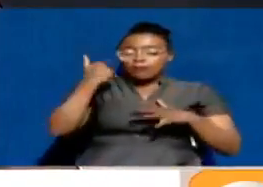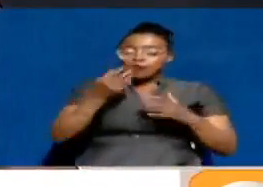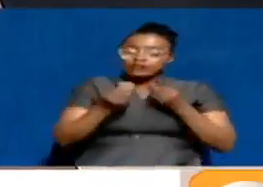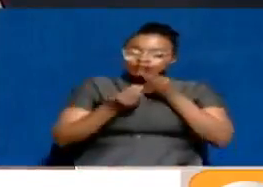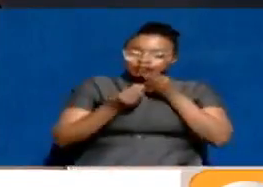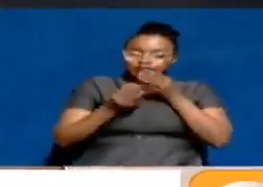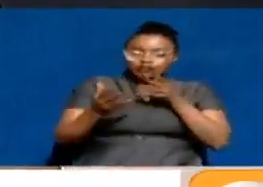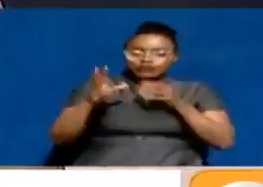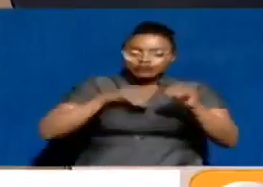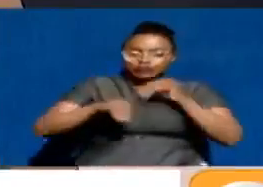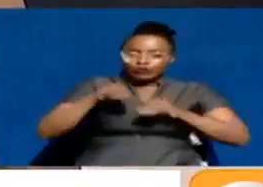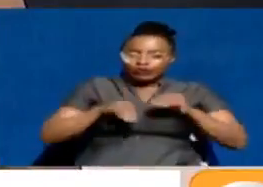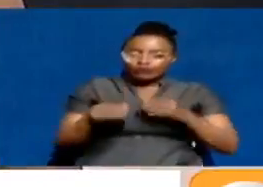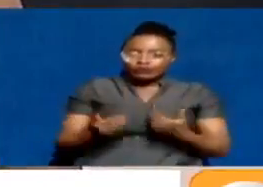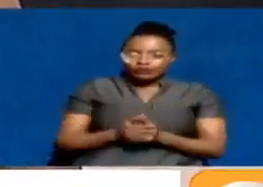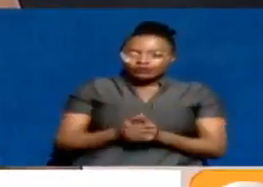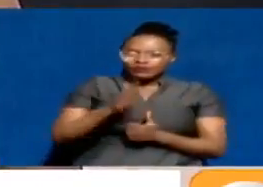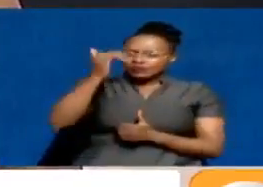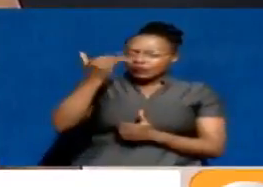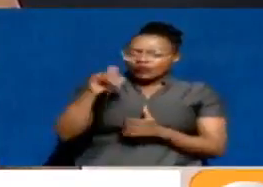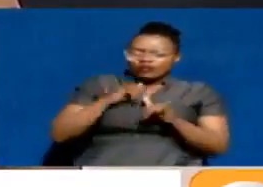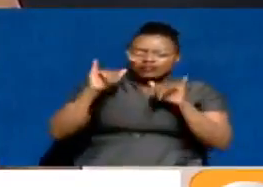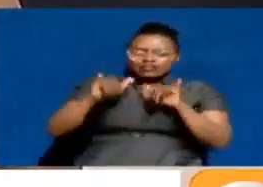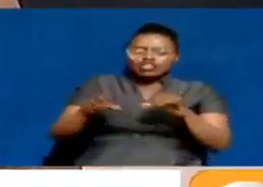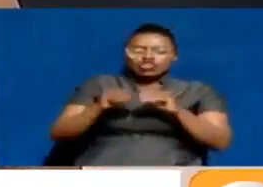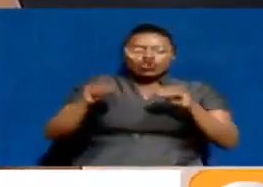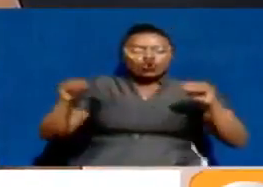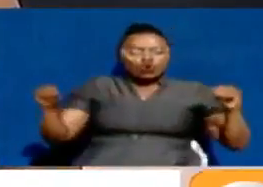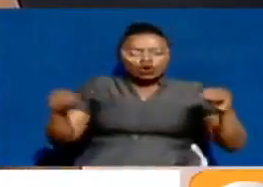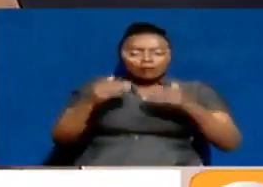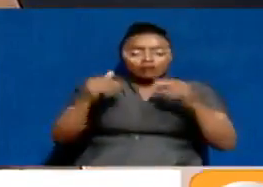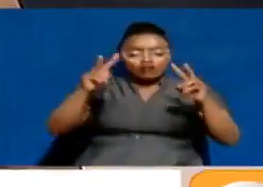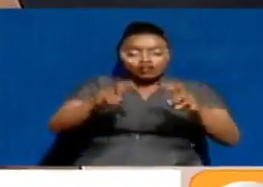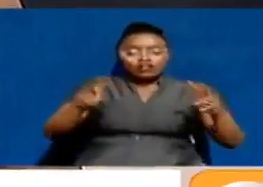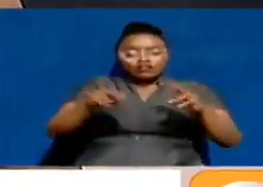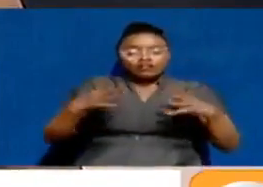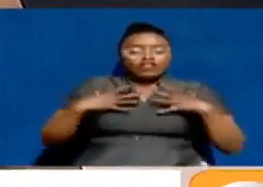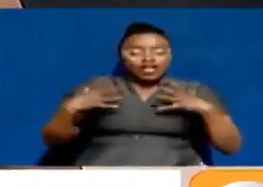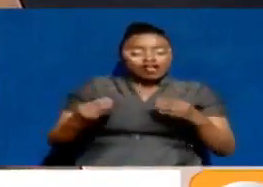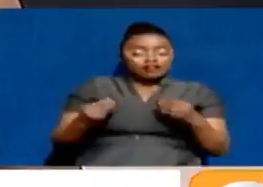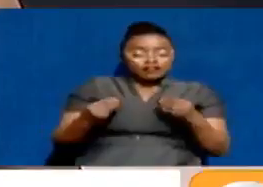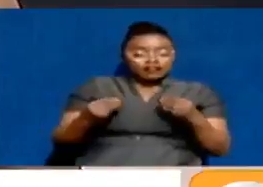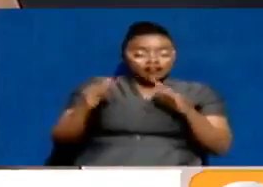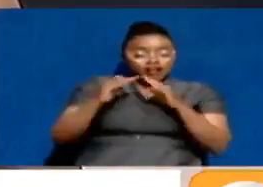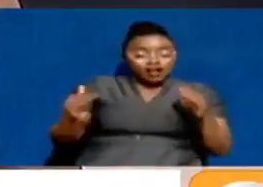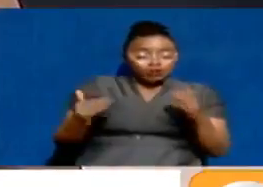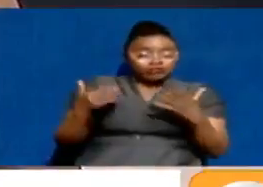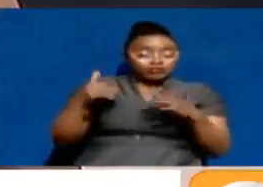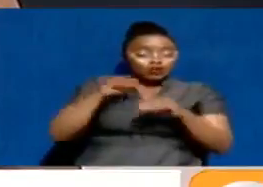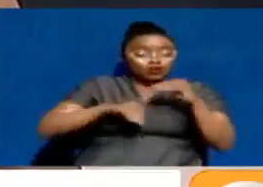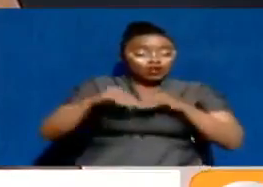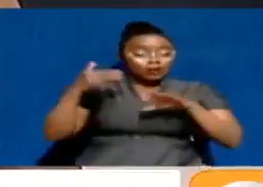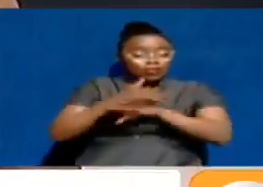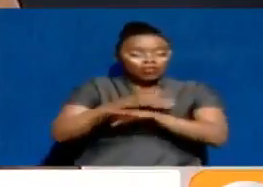lives. For instance, why has it taken so long to fully investigate the Afi House scandal? What are they still